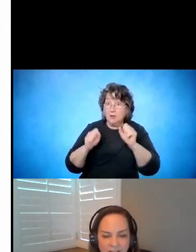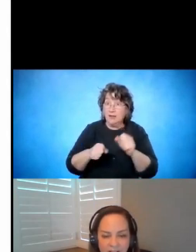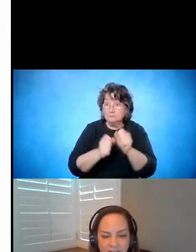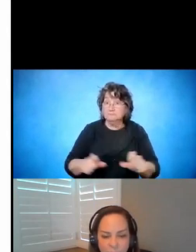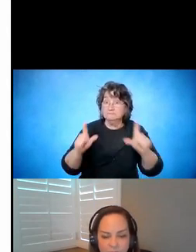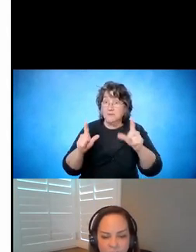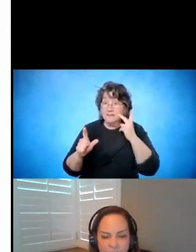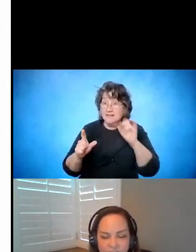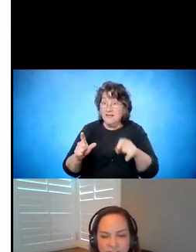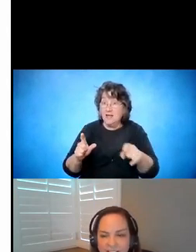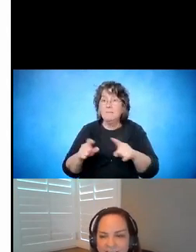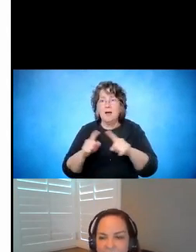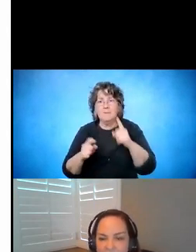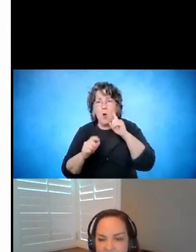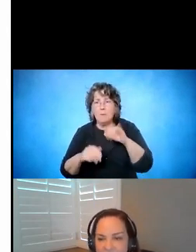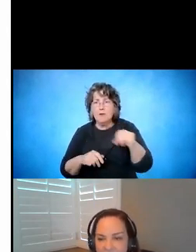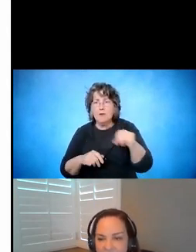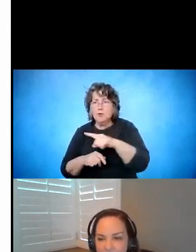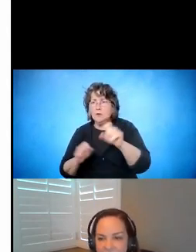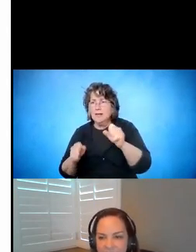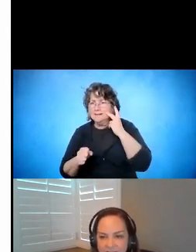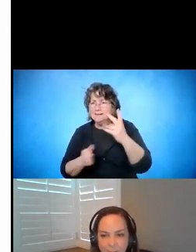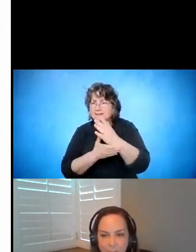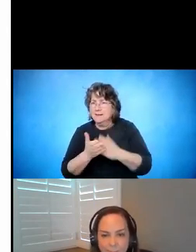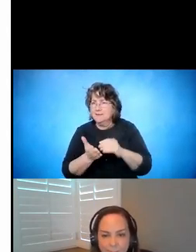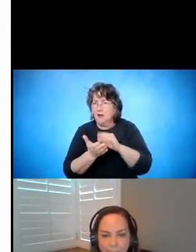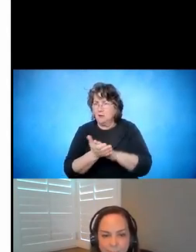that I am referring to today. Next slide, please.